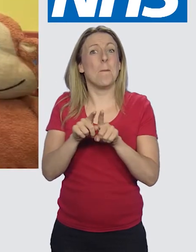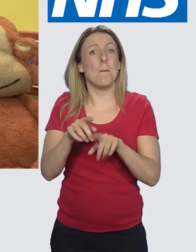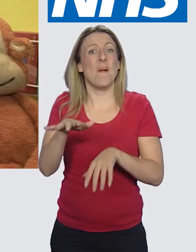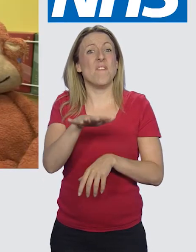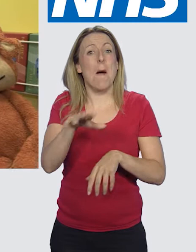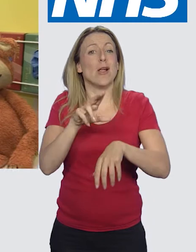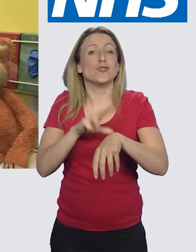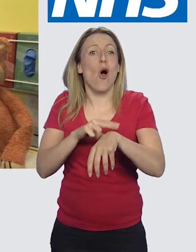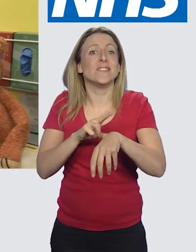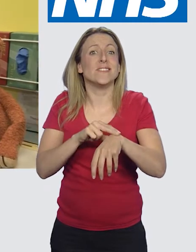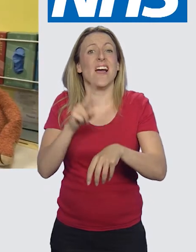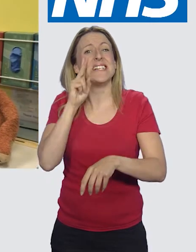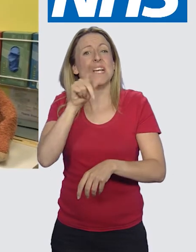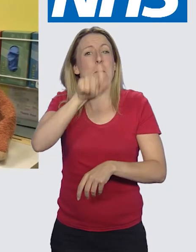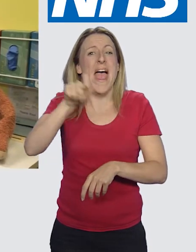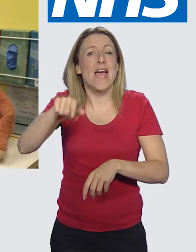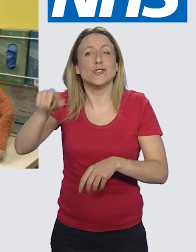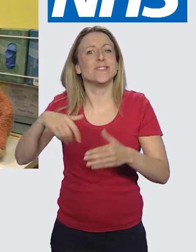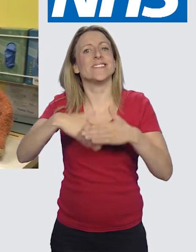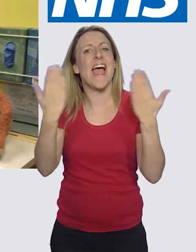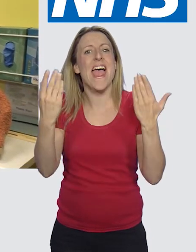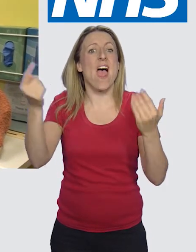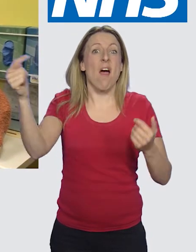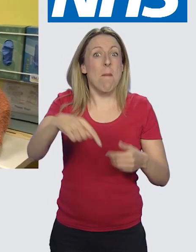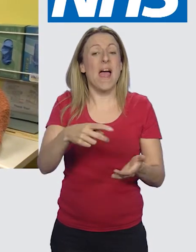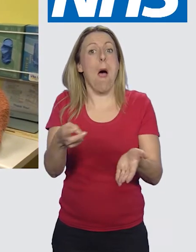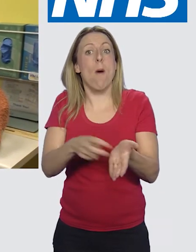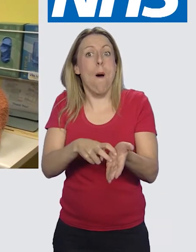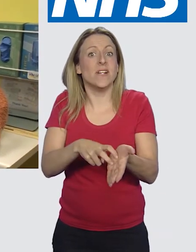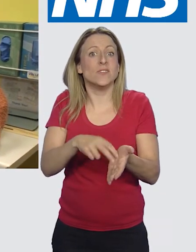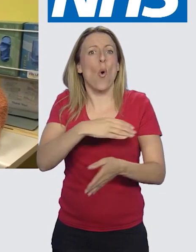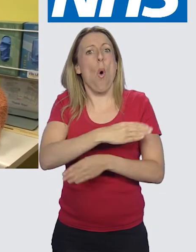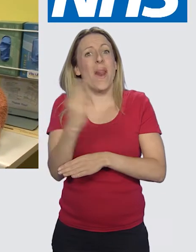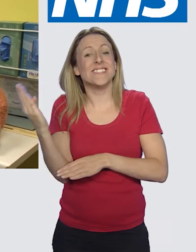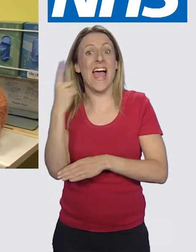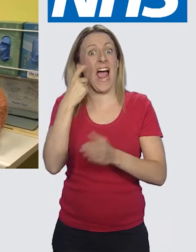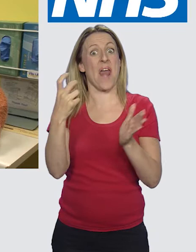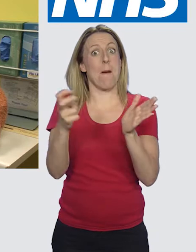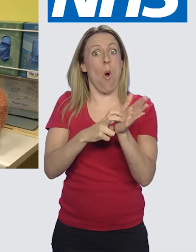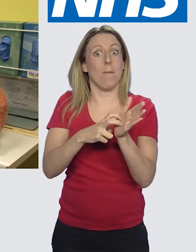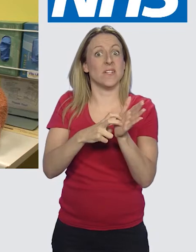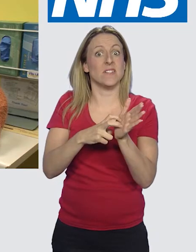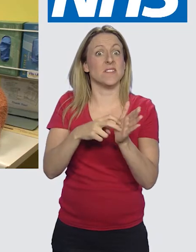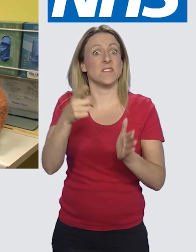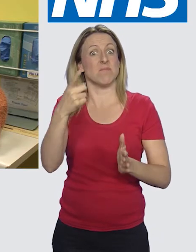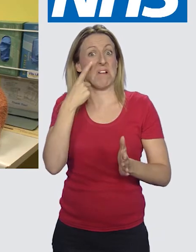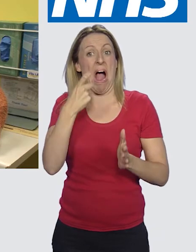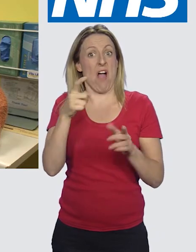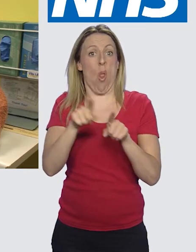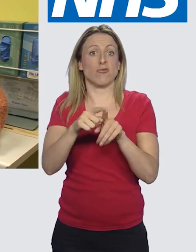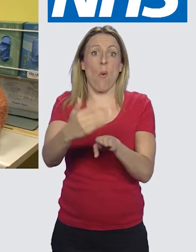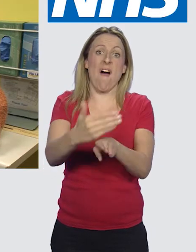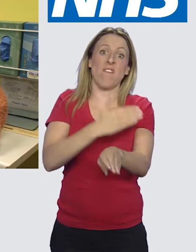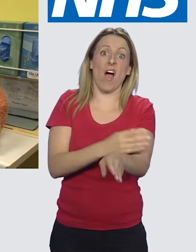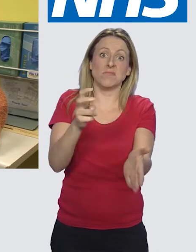GP, also known as a family doctor, sees patients during the day. All our patients are welcome to